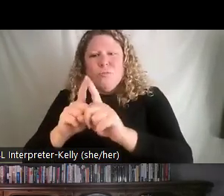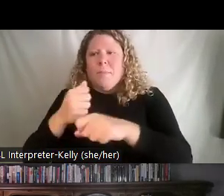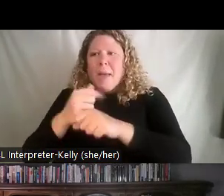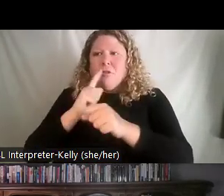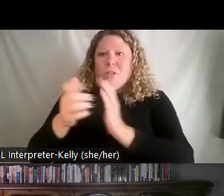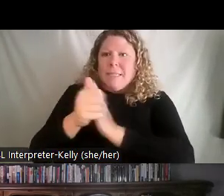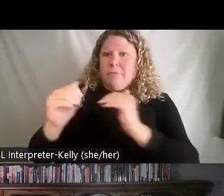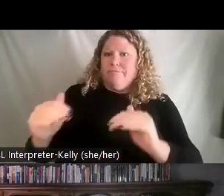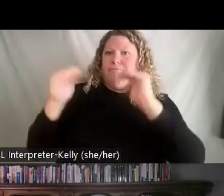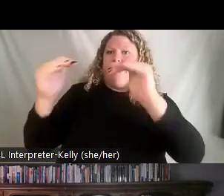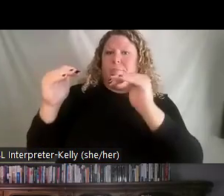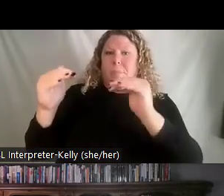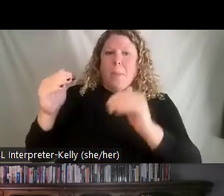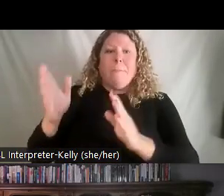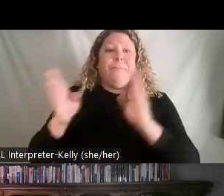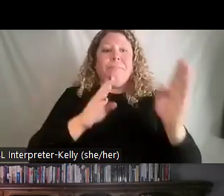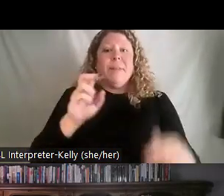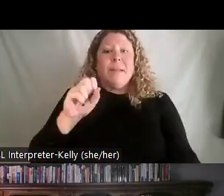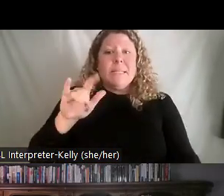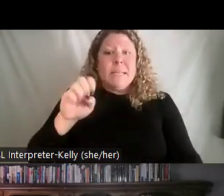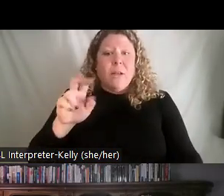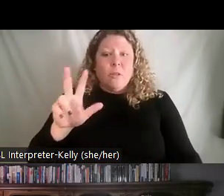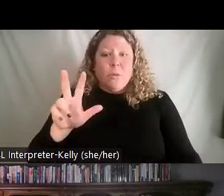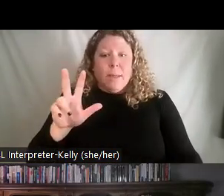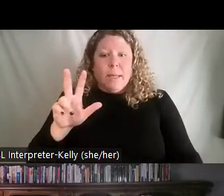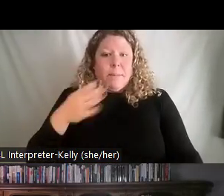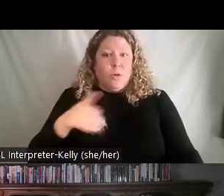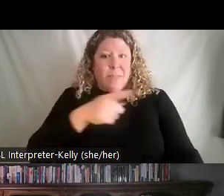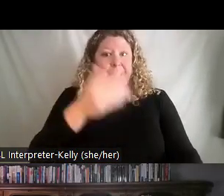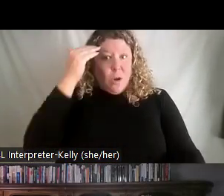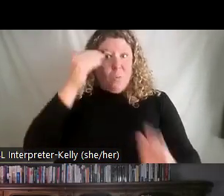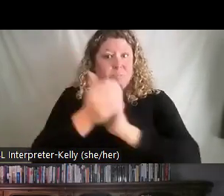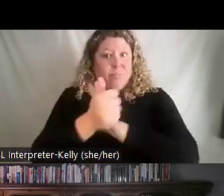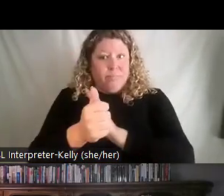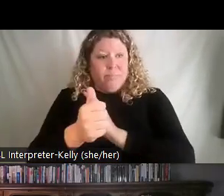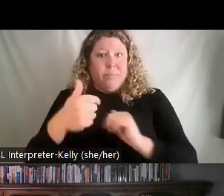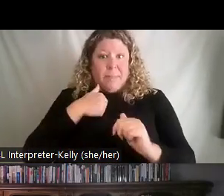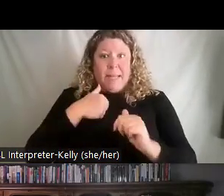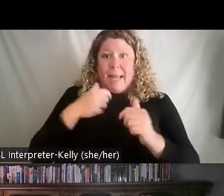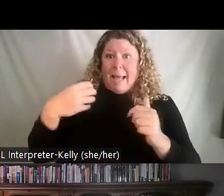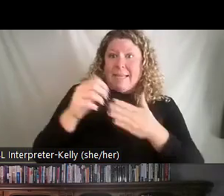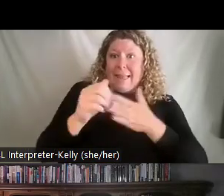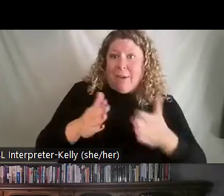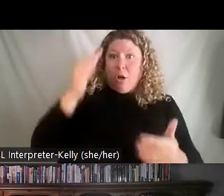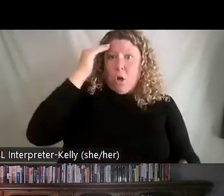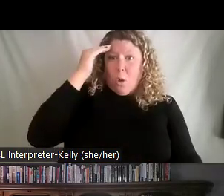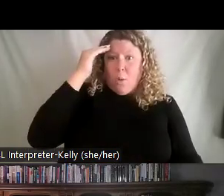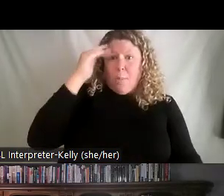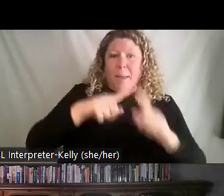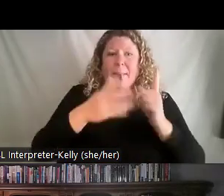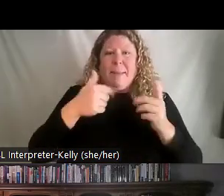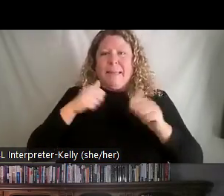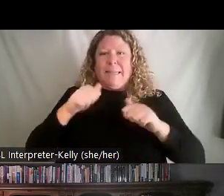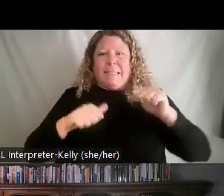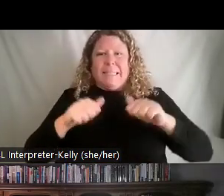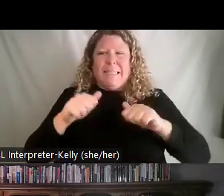So, that's style two. Style three, they know what they're doing. You know that they know what they're doing, but they may kind of be a little bit insecure about